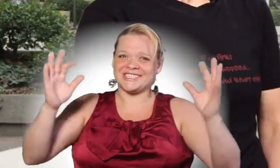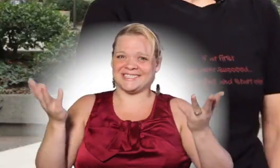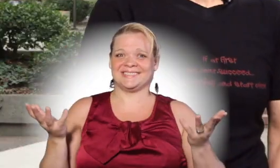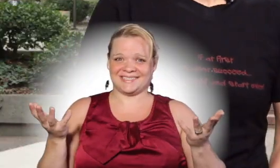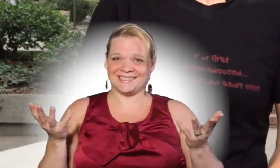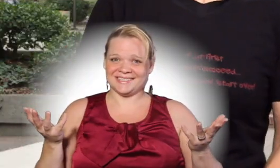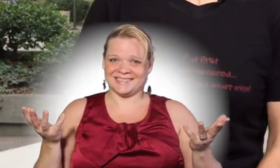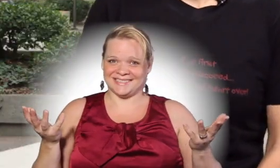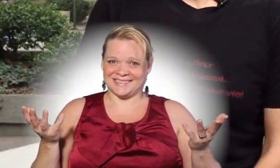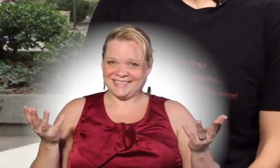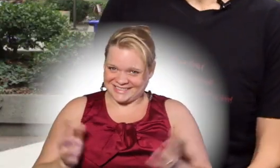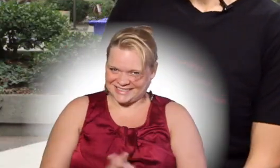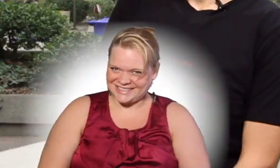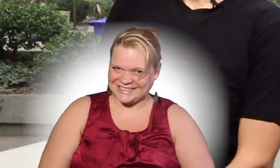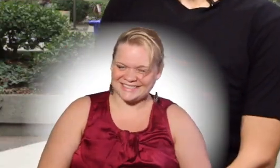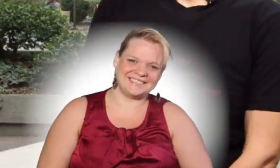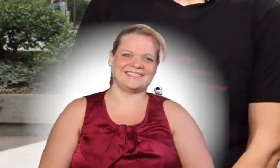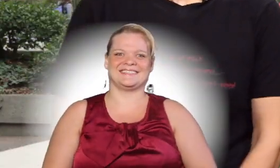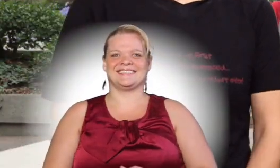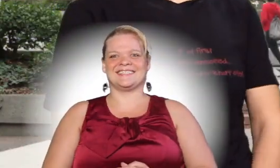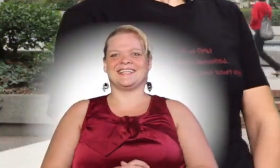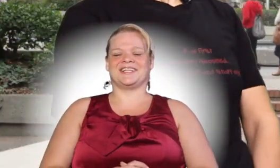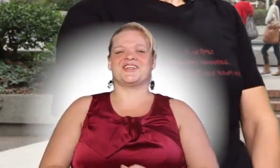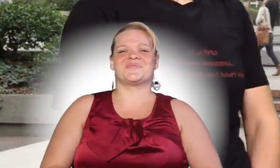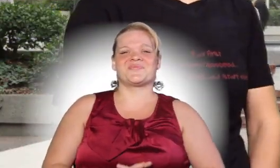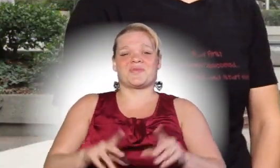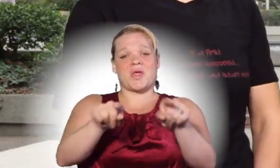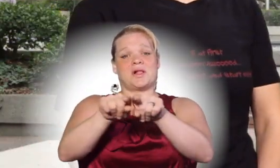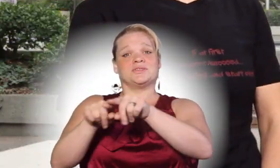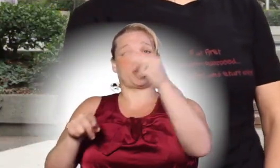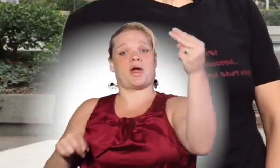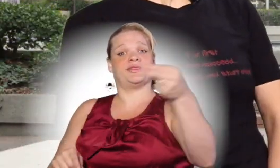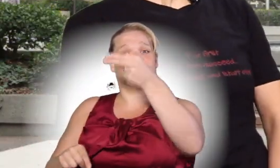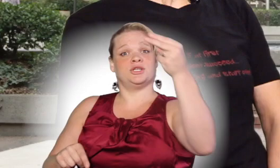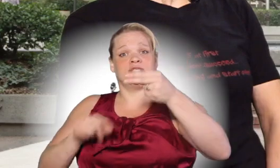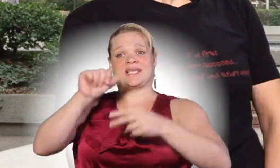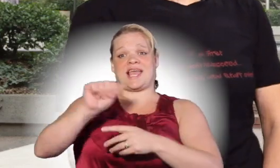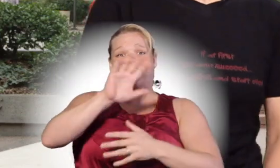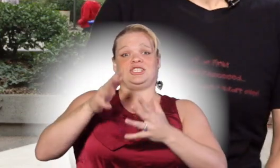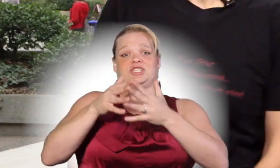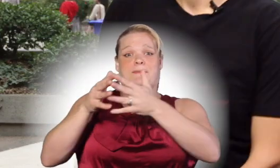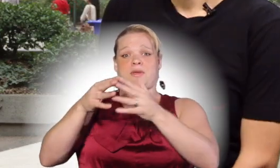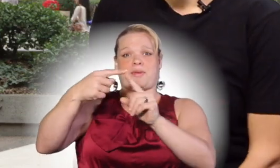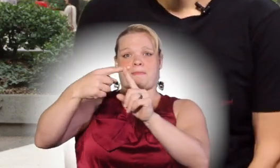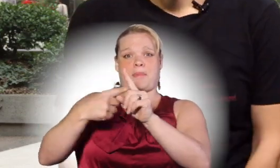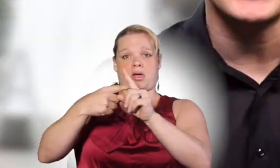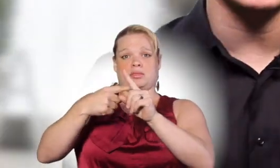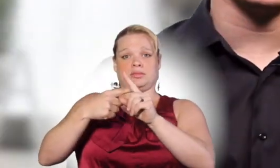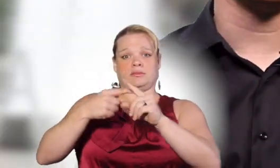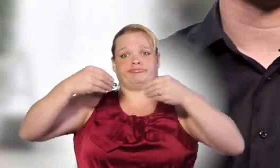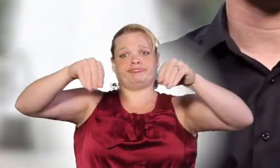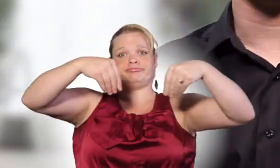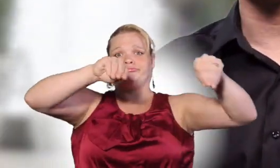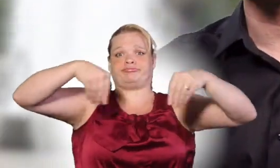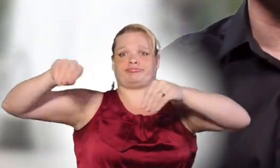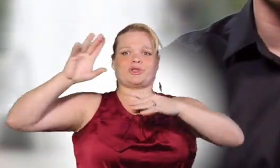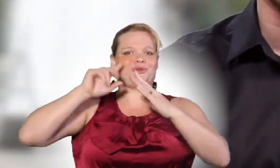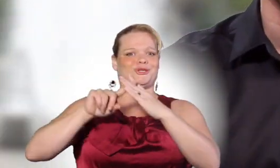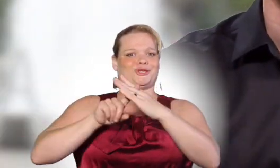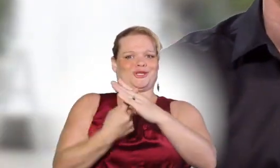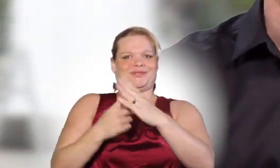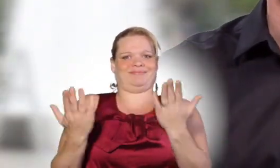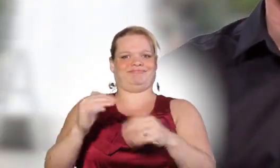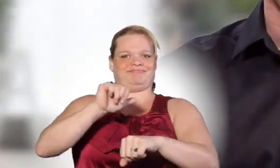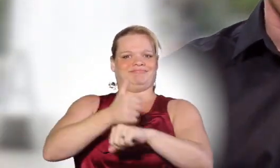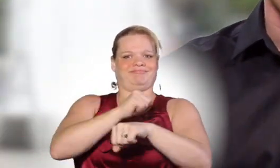Admission is free. Free? Free. Not free. What? Alright, and on Thursday, guys, the Asian